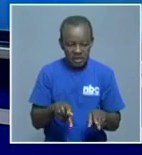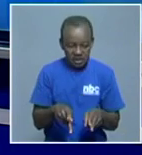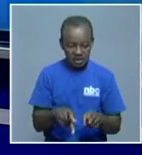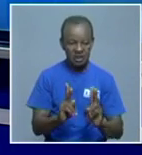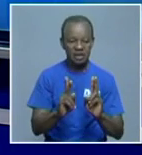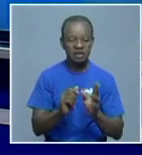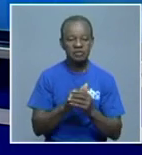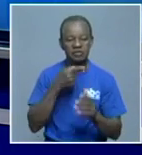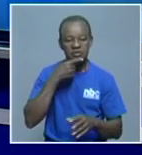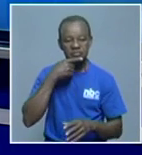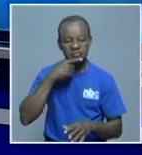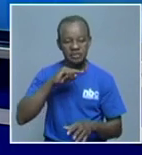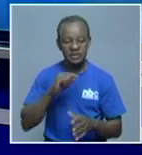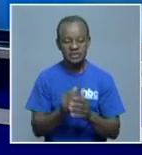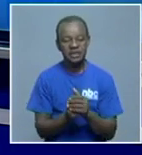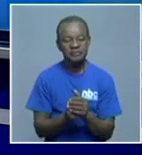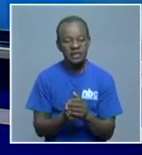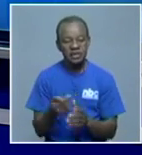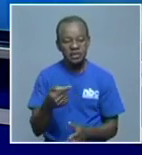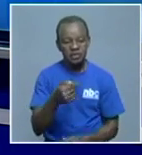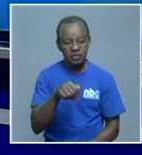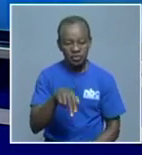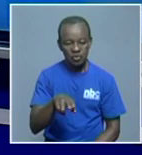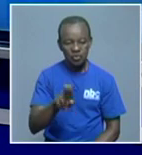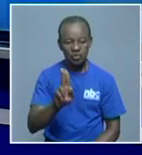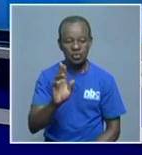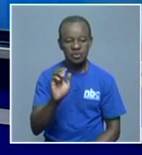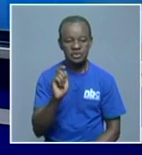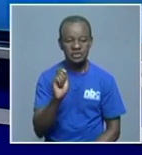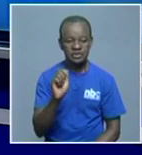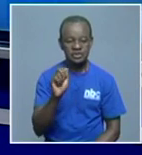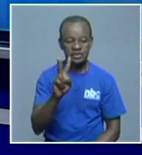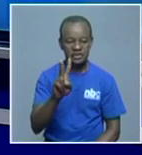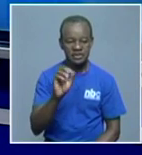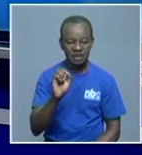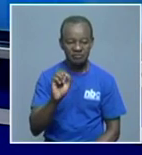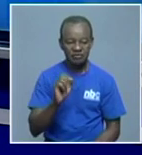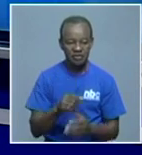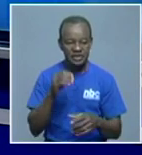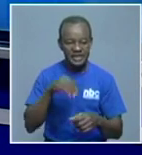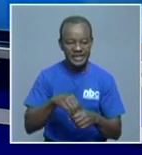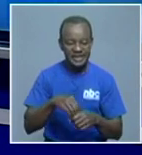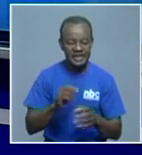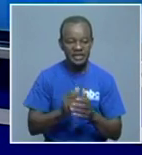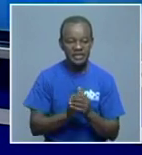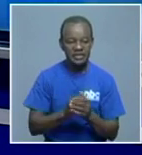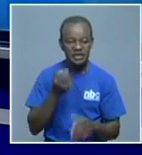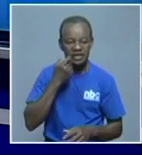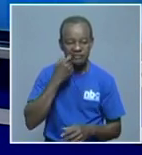Joining us for context is NBC's reporter Daniel Naduña. Good afternoon to you, sir. Good afternoon.